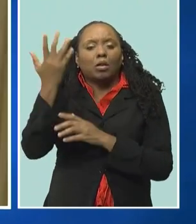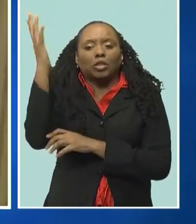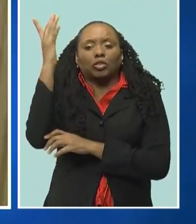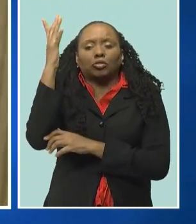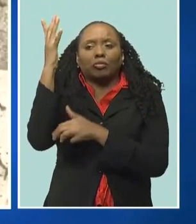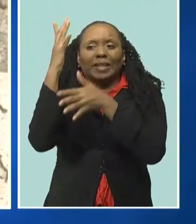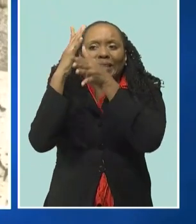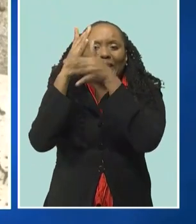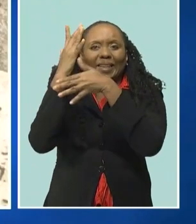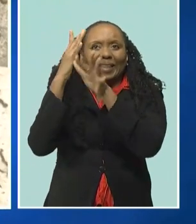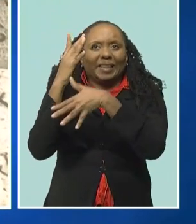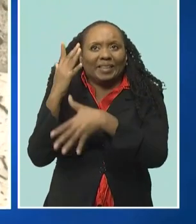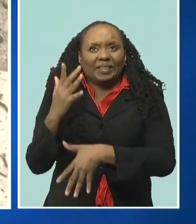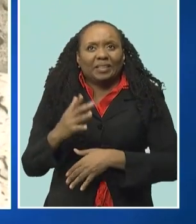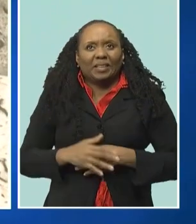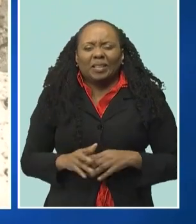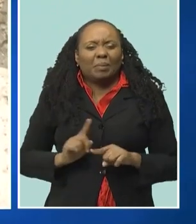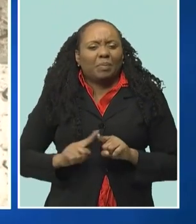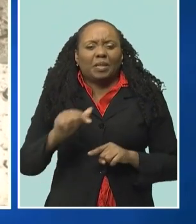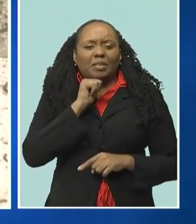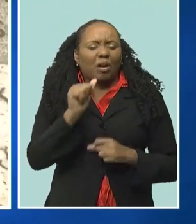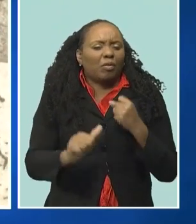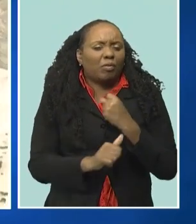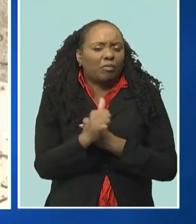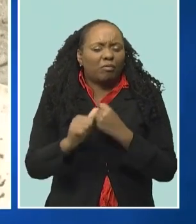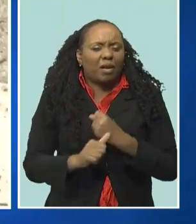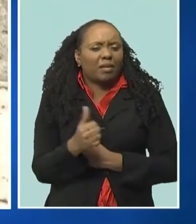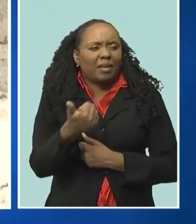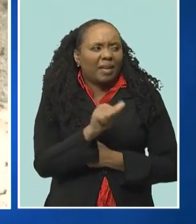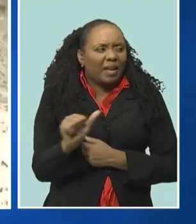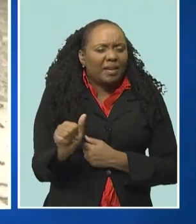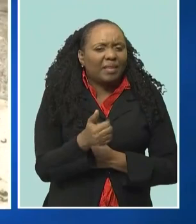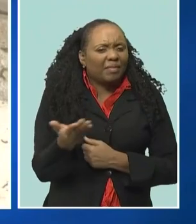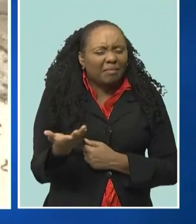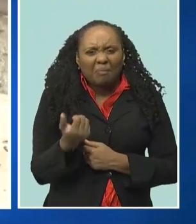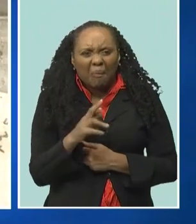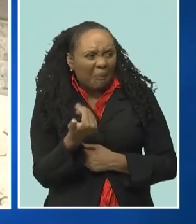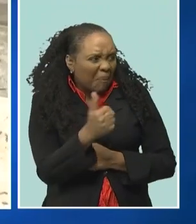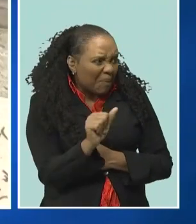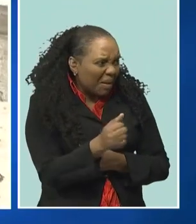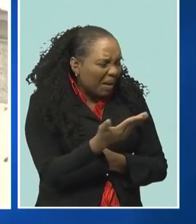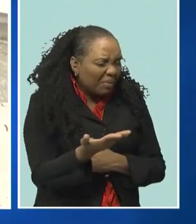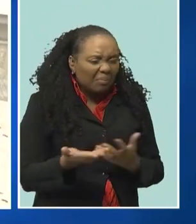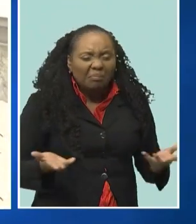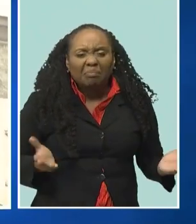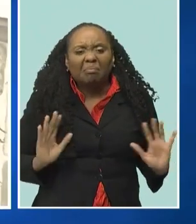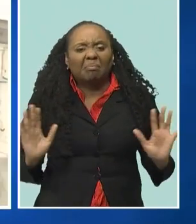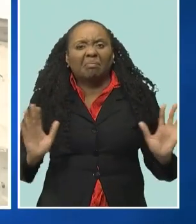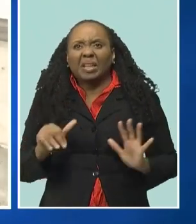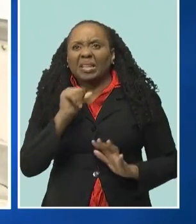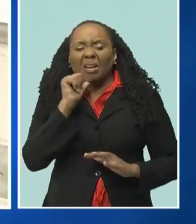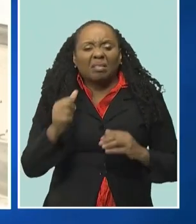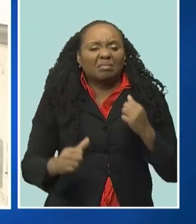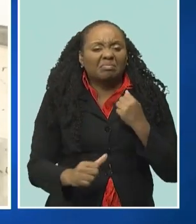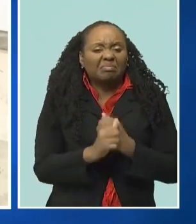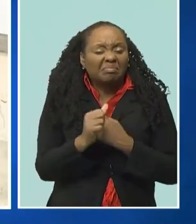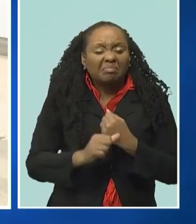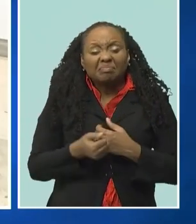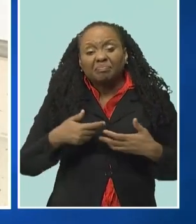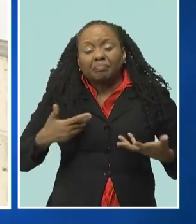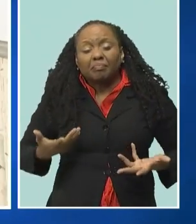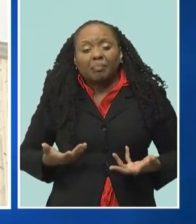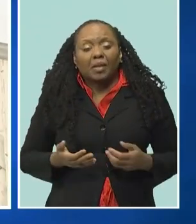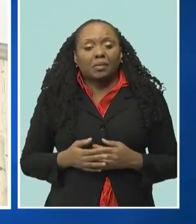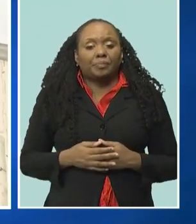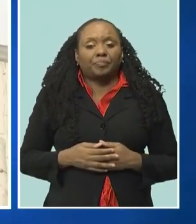pose any threat to any other crop or ornamentals. The only thing that they could either